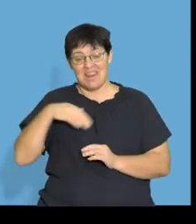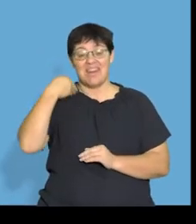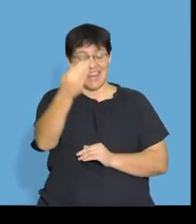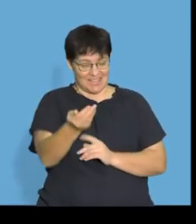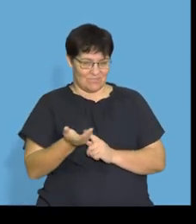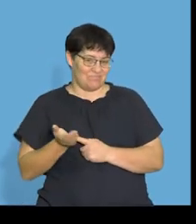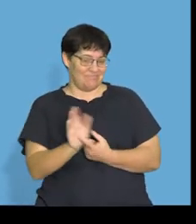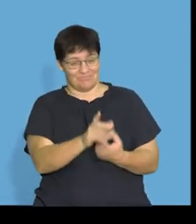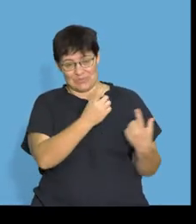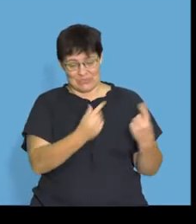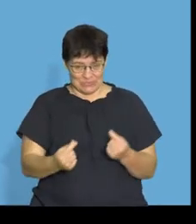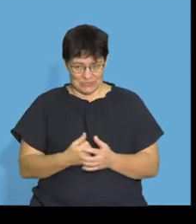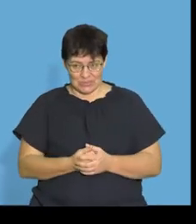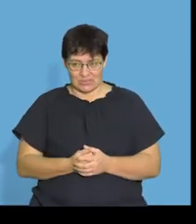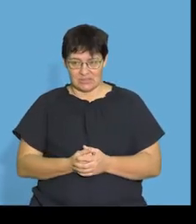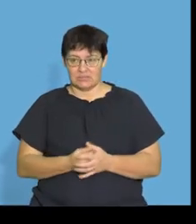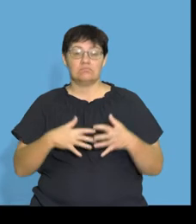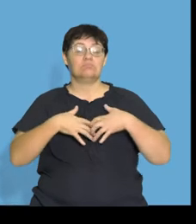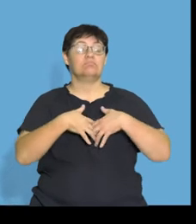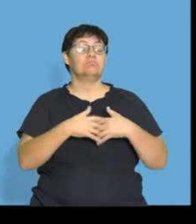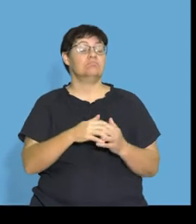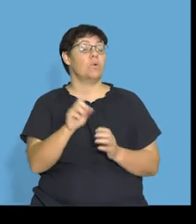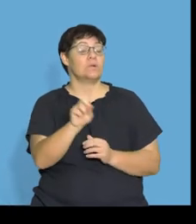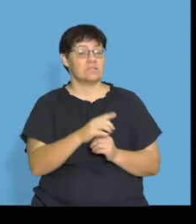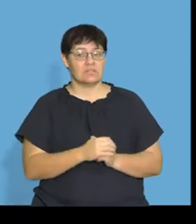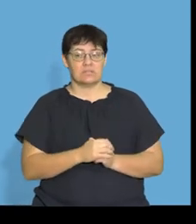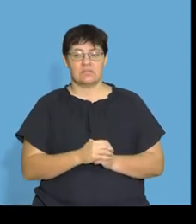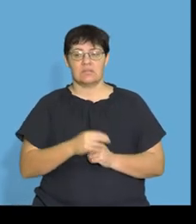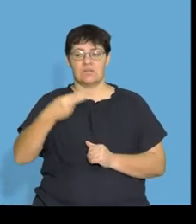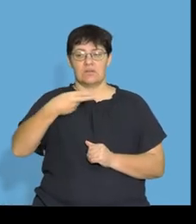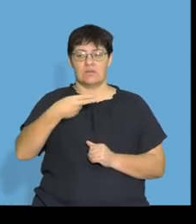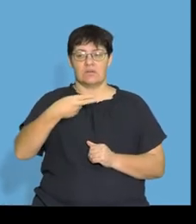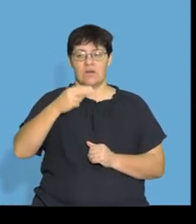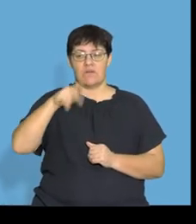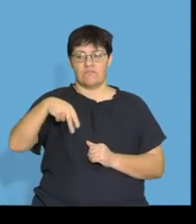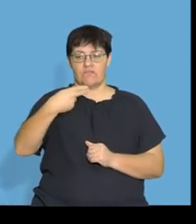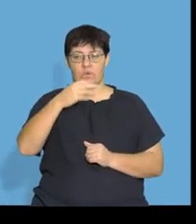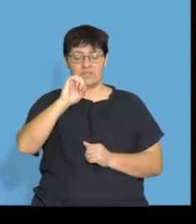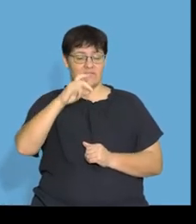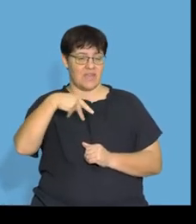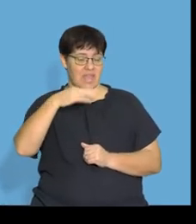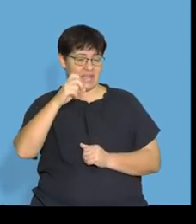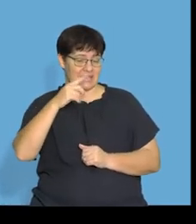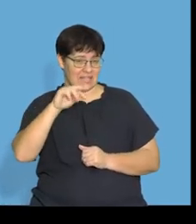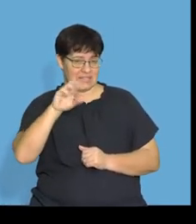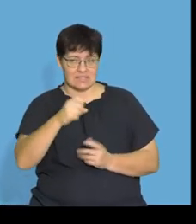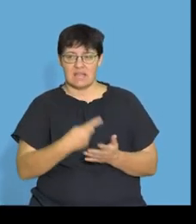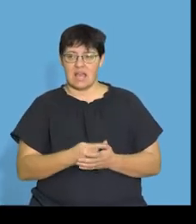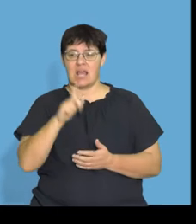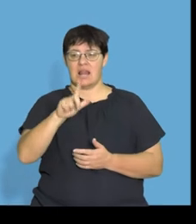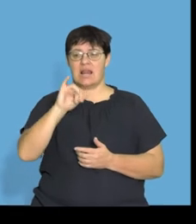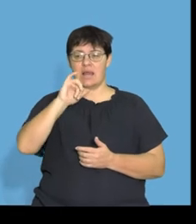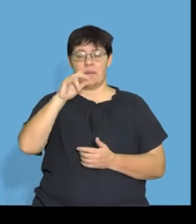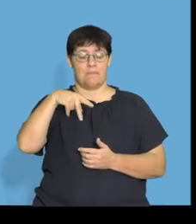structure in the next section when we do the cell, is made up, right, of phosphates and lipids.